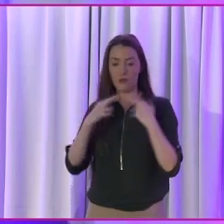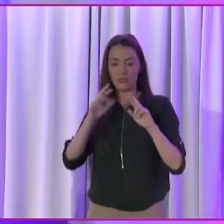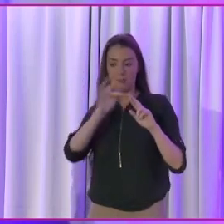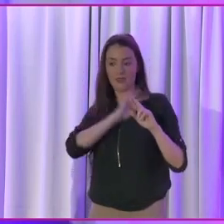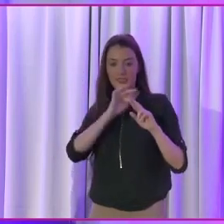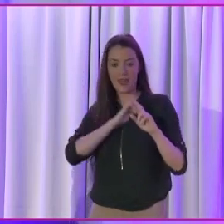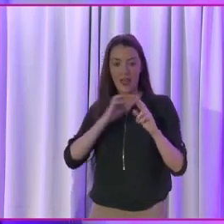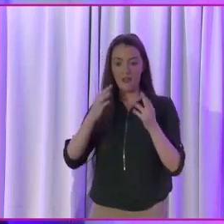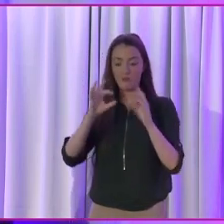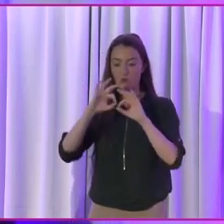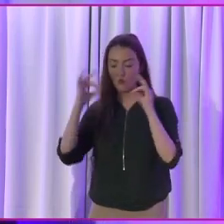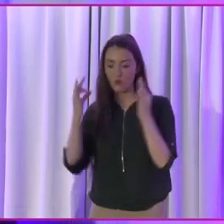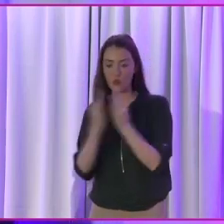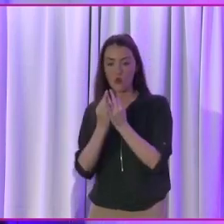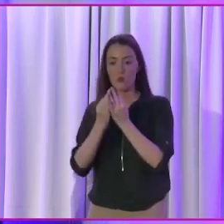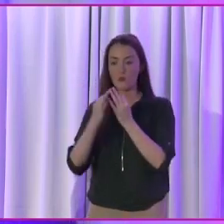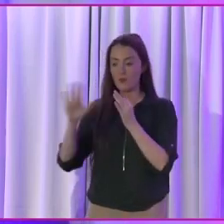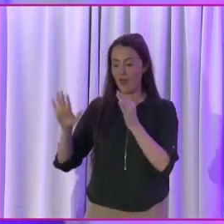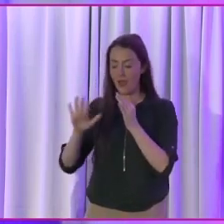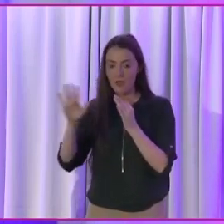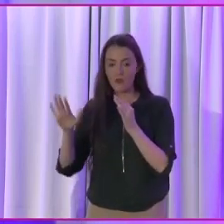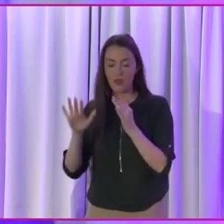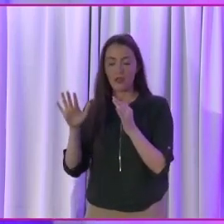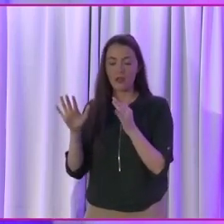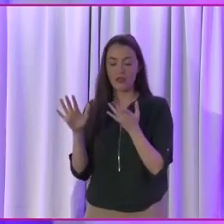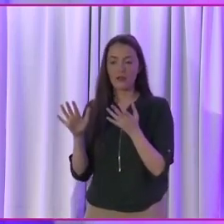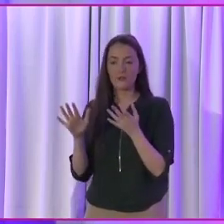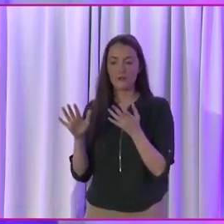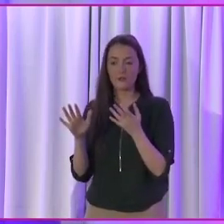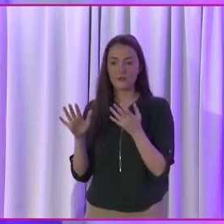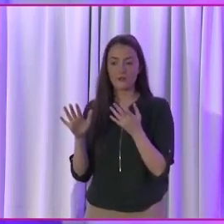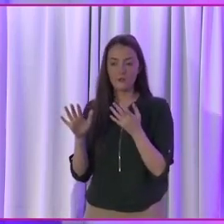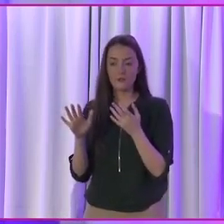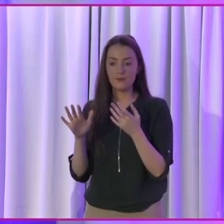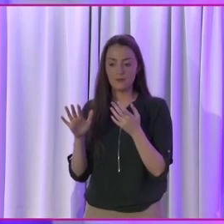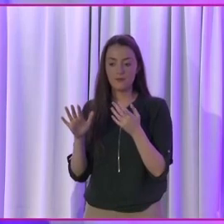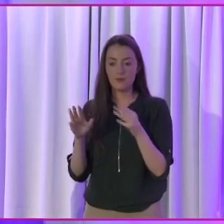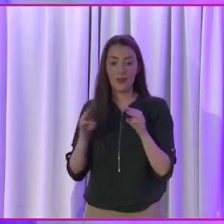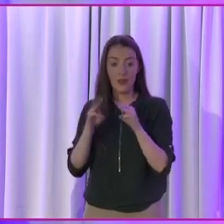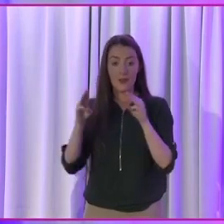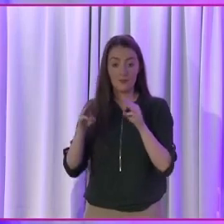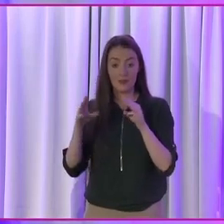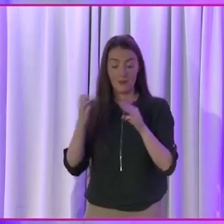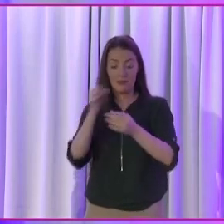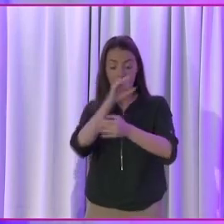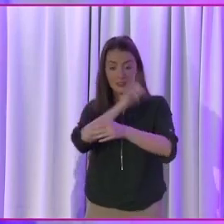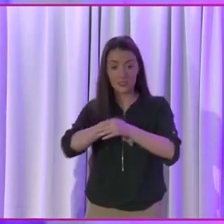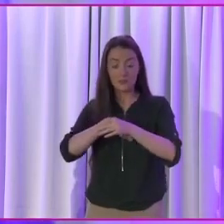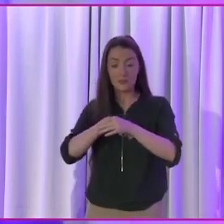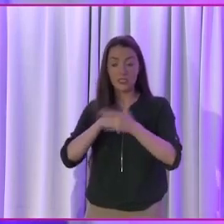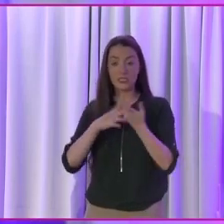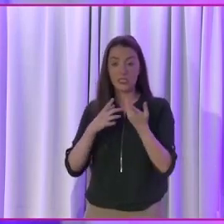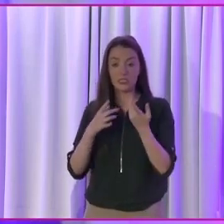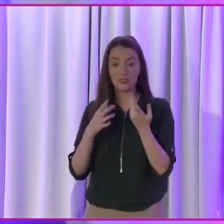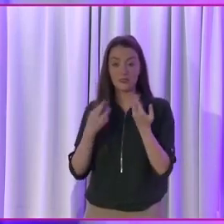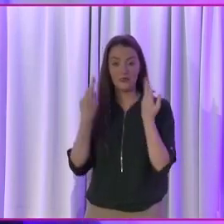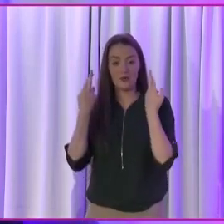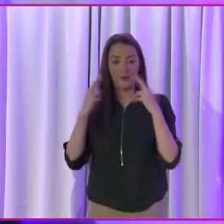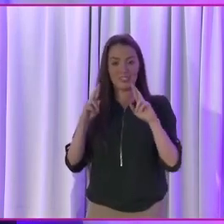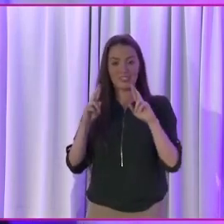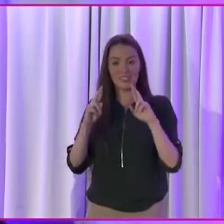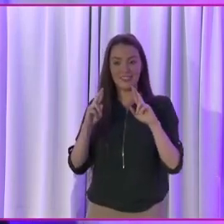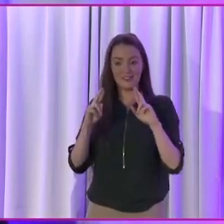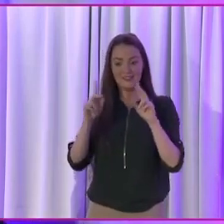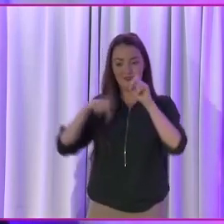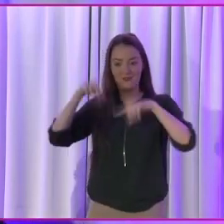my party, my constituency, and to a certain extent, people with disabilities, even though, you know, representing people with disabilities